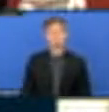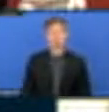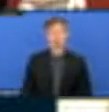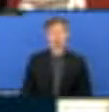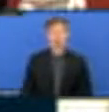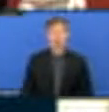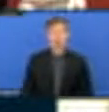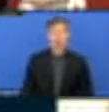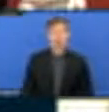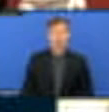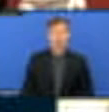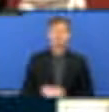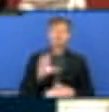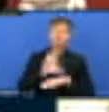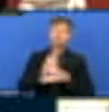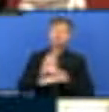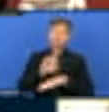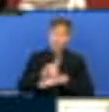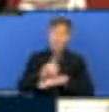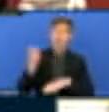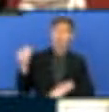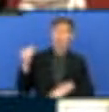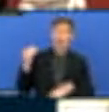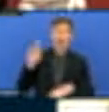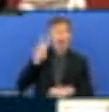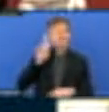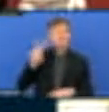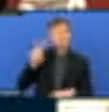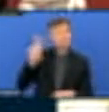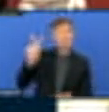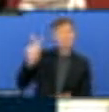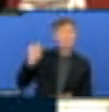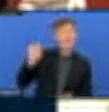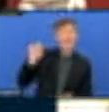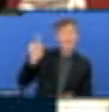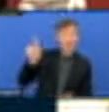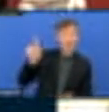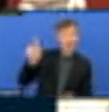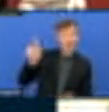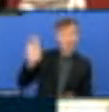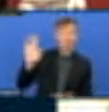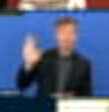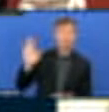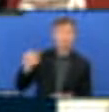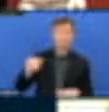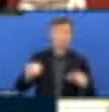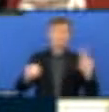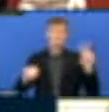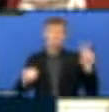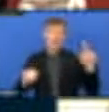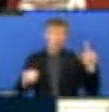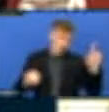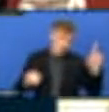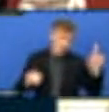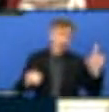reasons and resources sufficient, we have opted much more, during the process, to